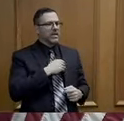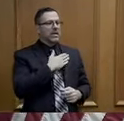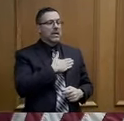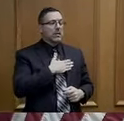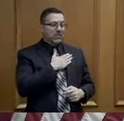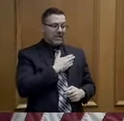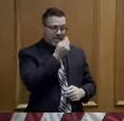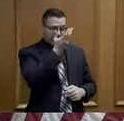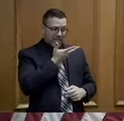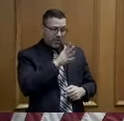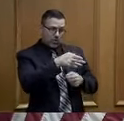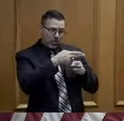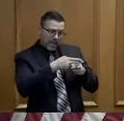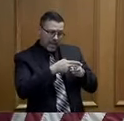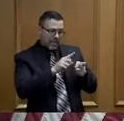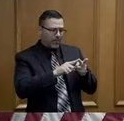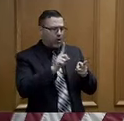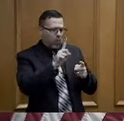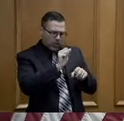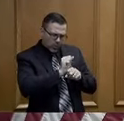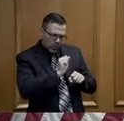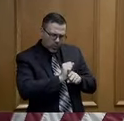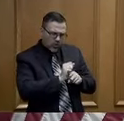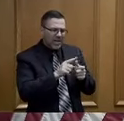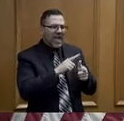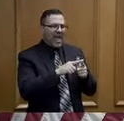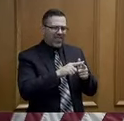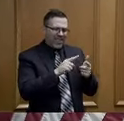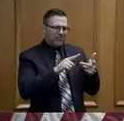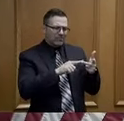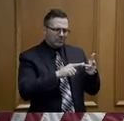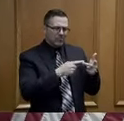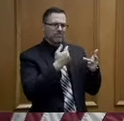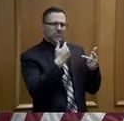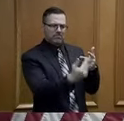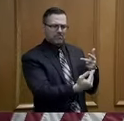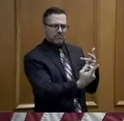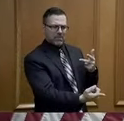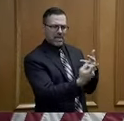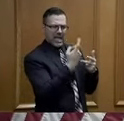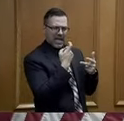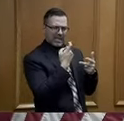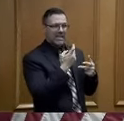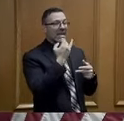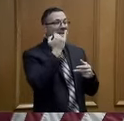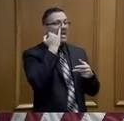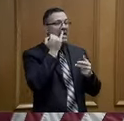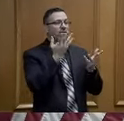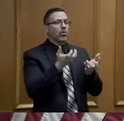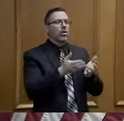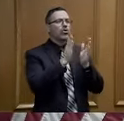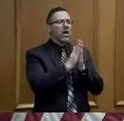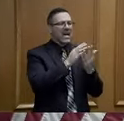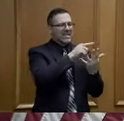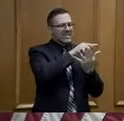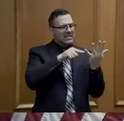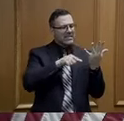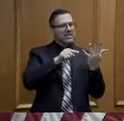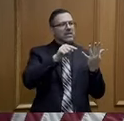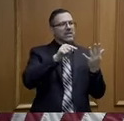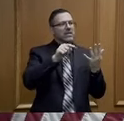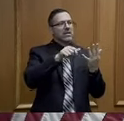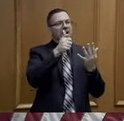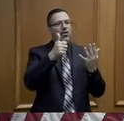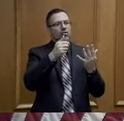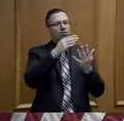repeat your name and your outlet and then proceed with your question. And if you do have it for one of the Unified Command members, please be sure to designate that